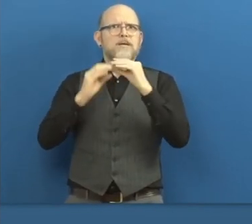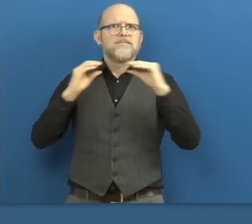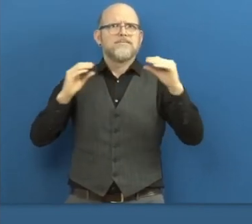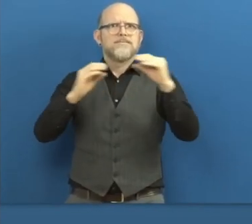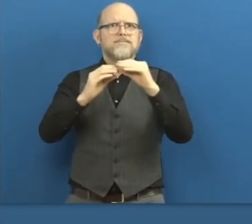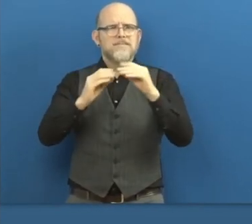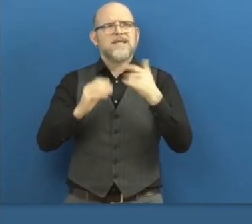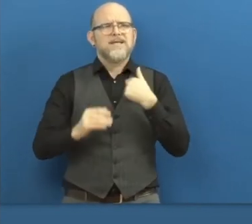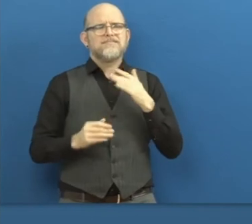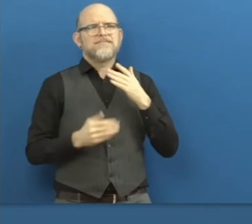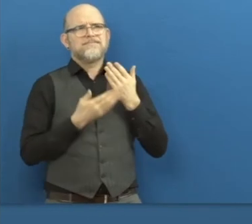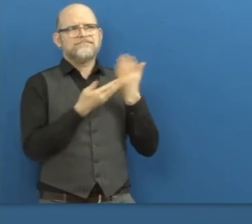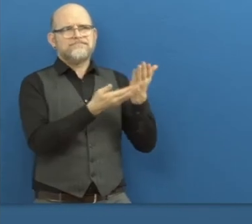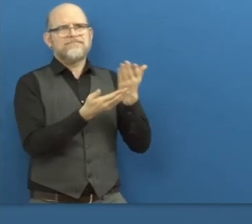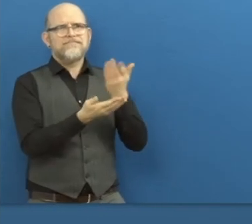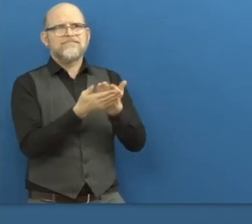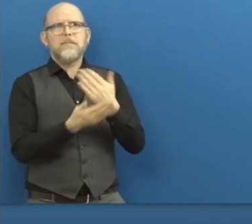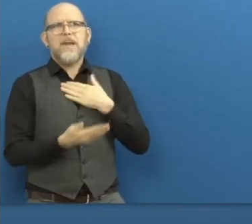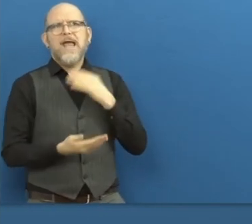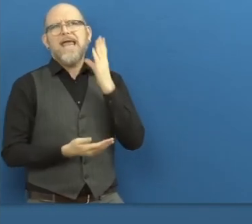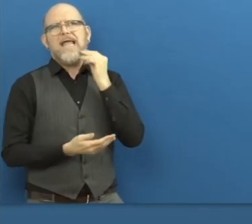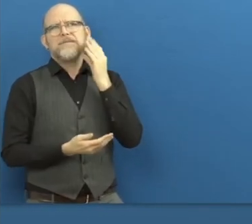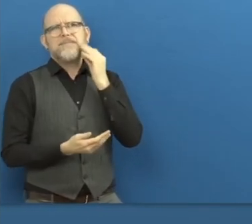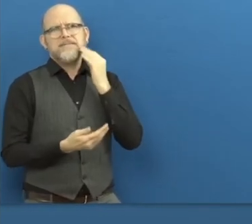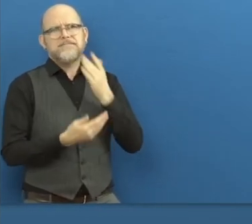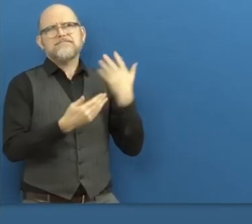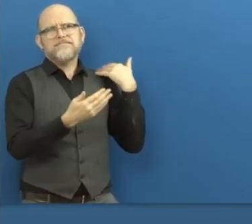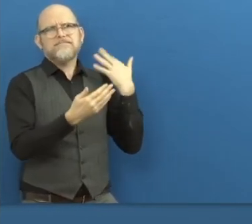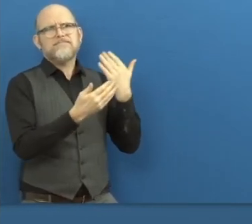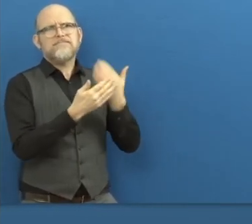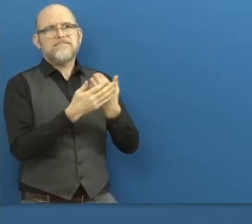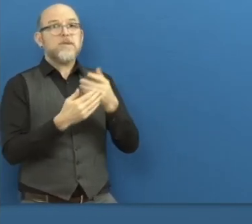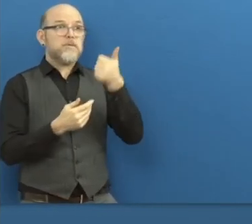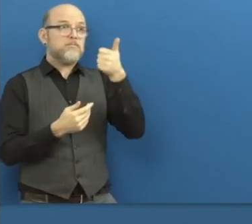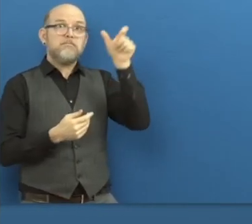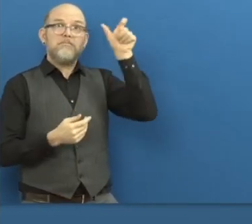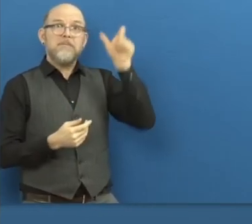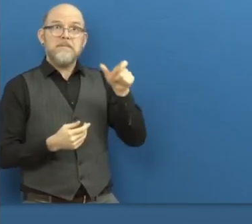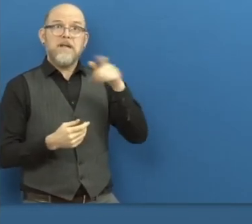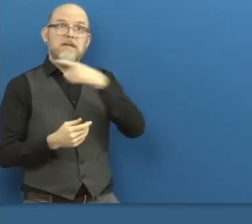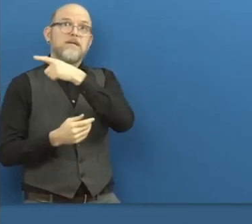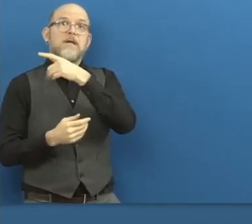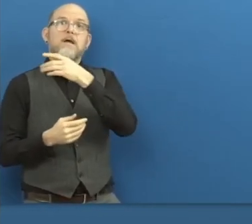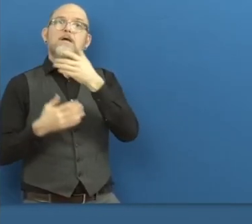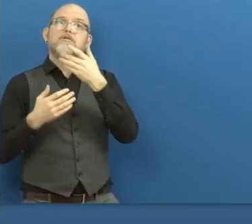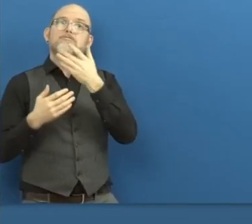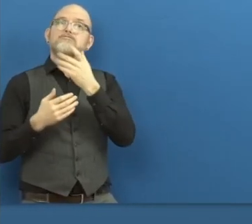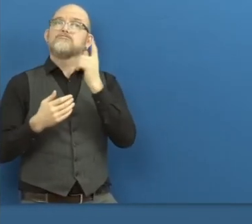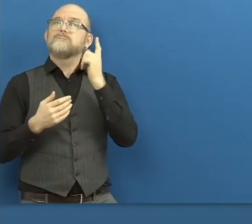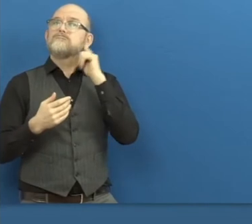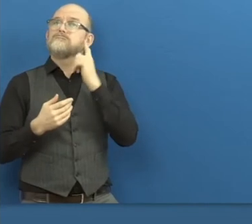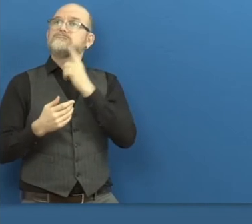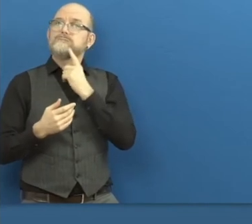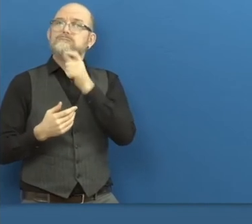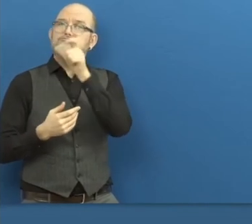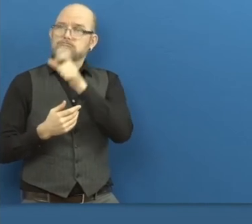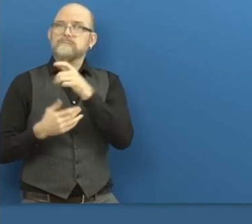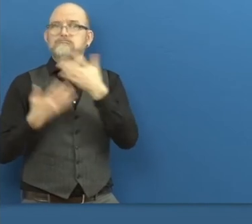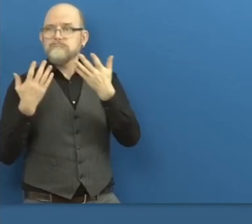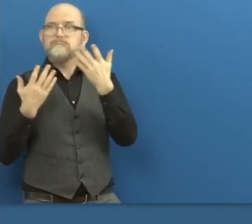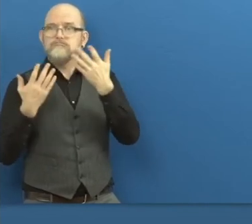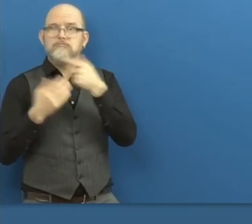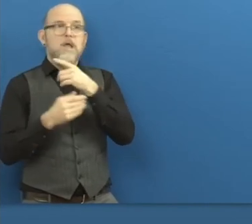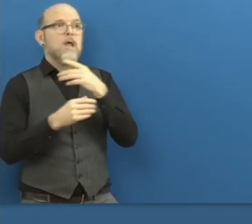candidates with hearing impairment. So when they are invited for